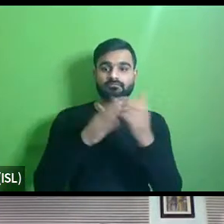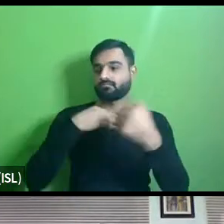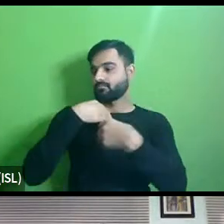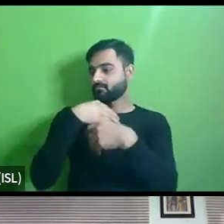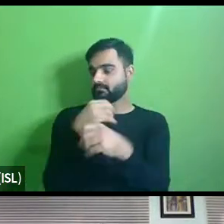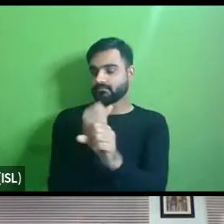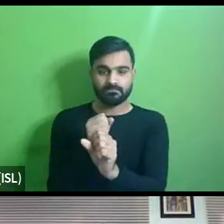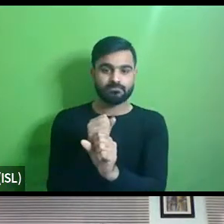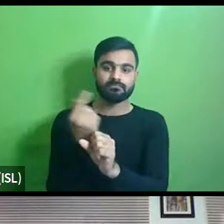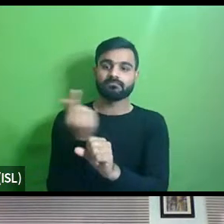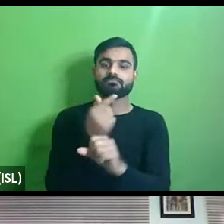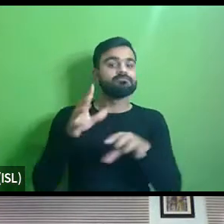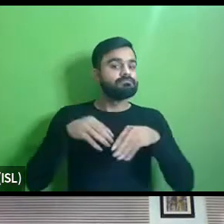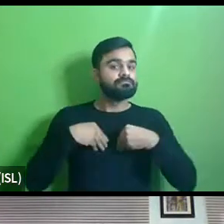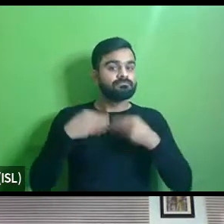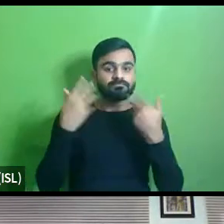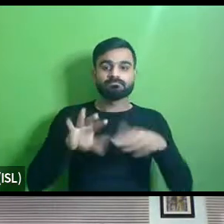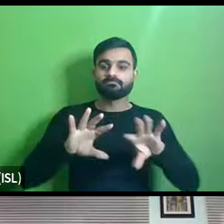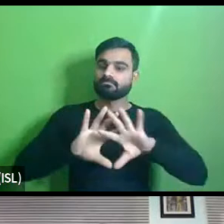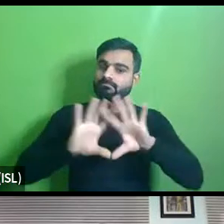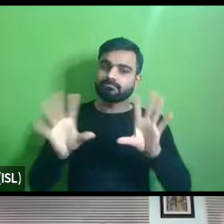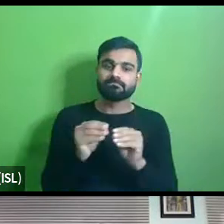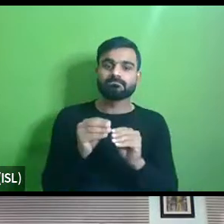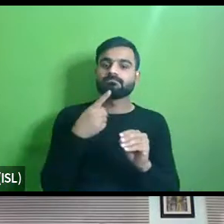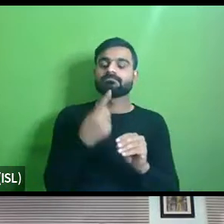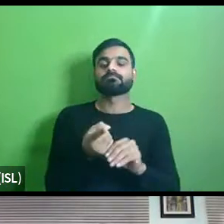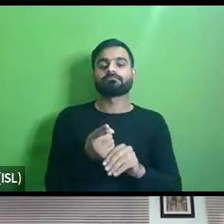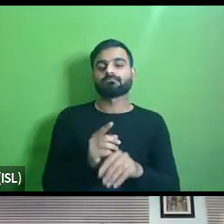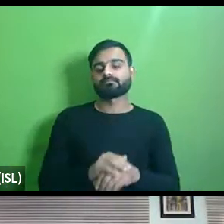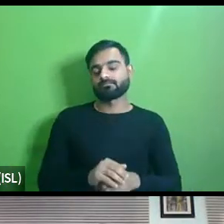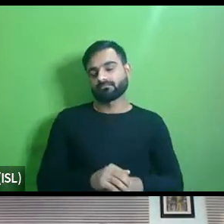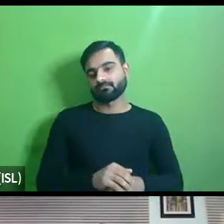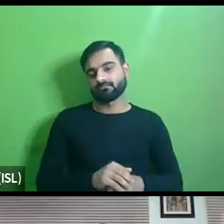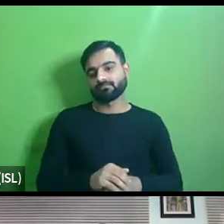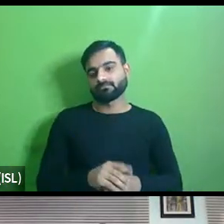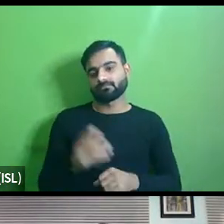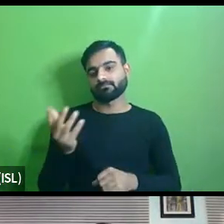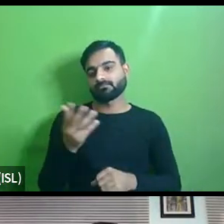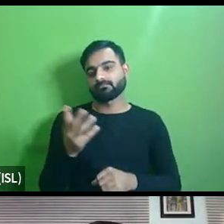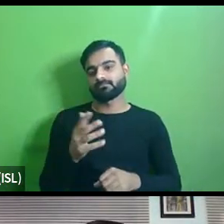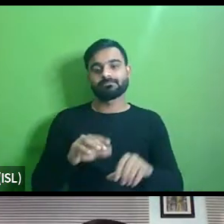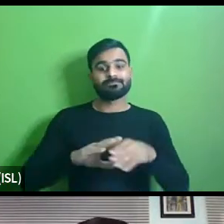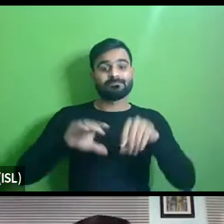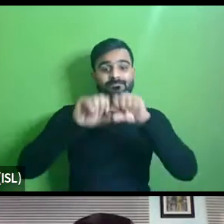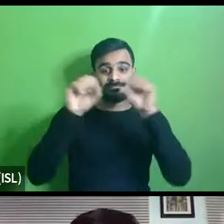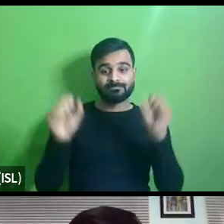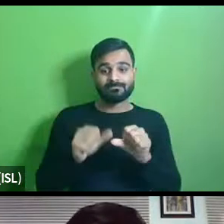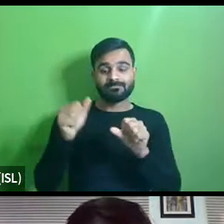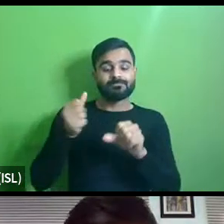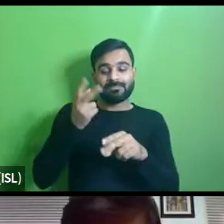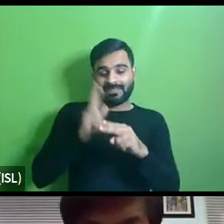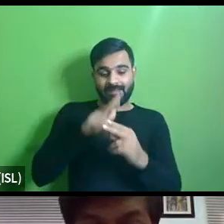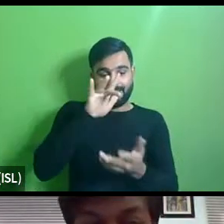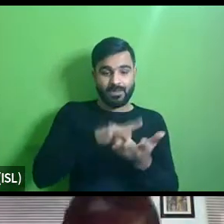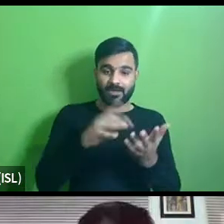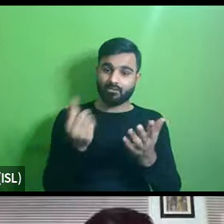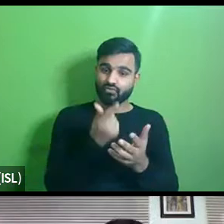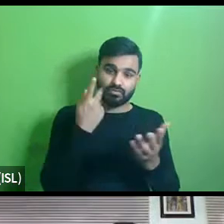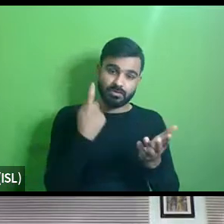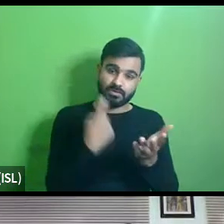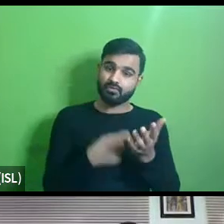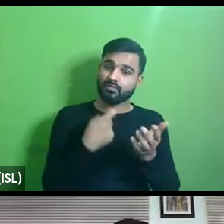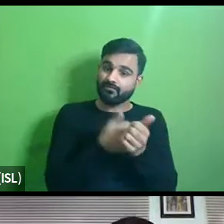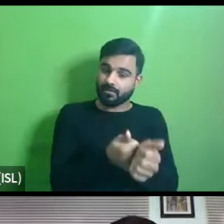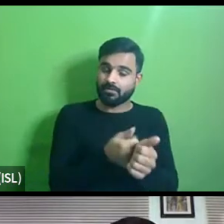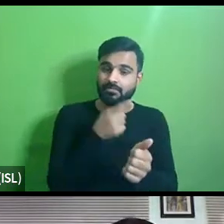get accepted across and what kind of you know systems do we put in place so that uh if there is